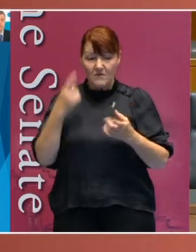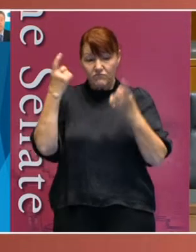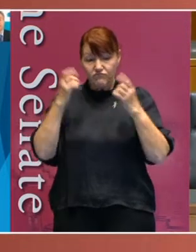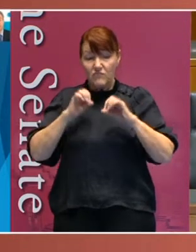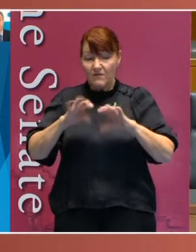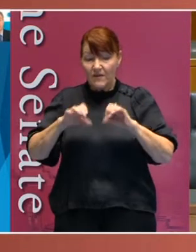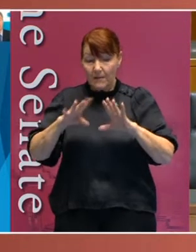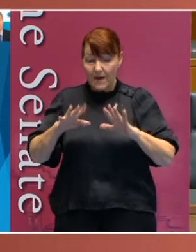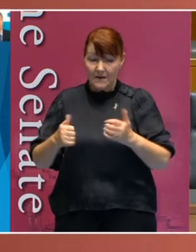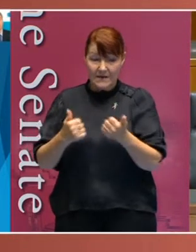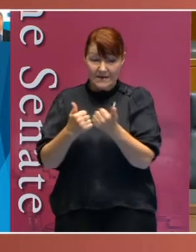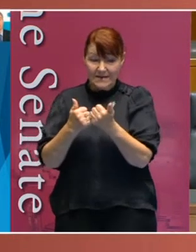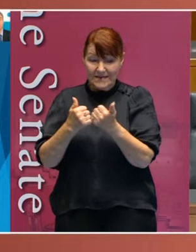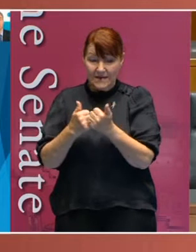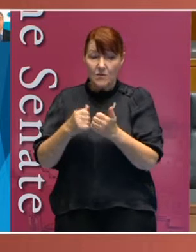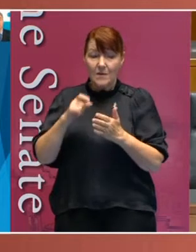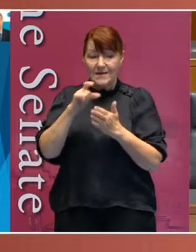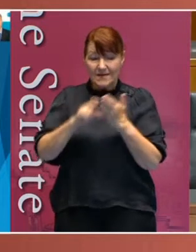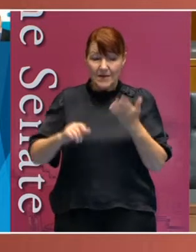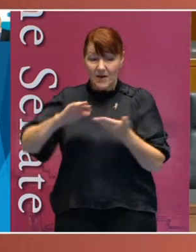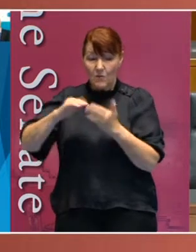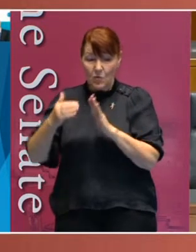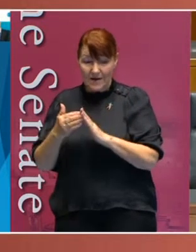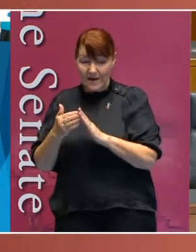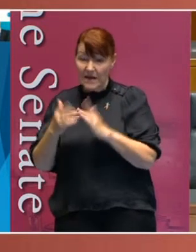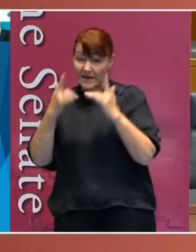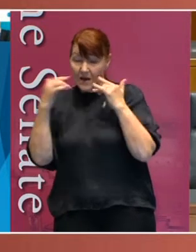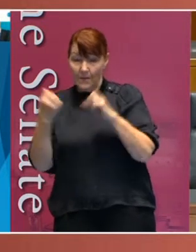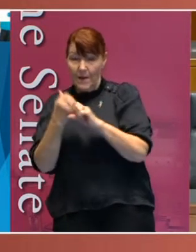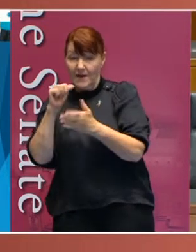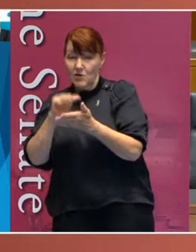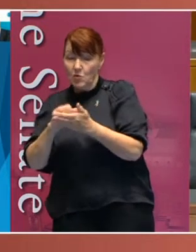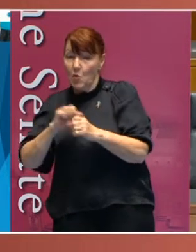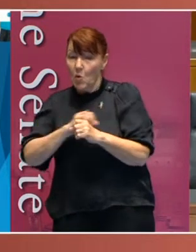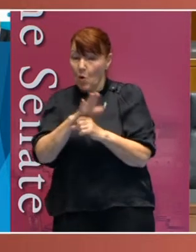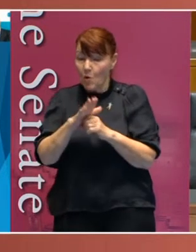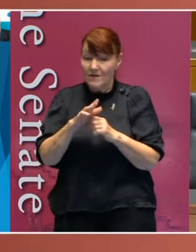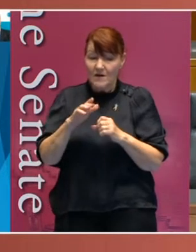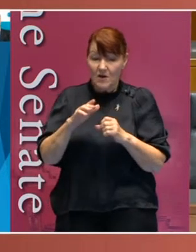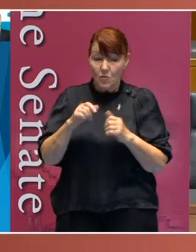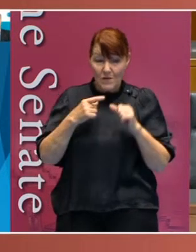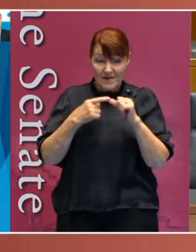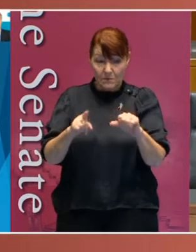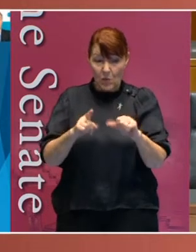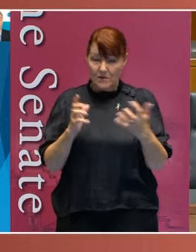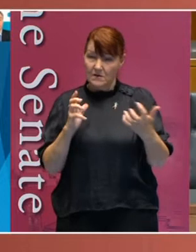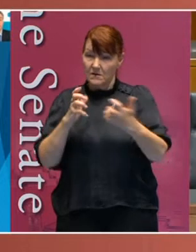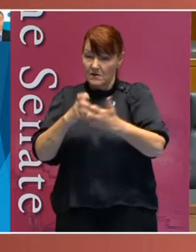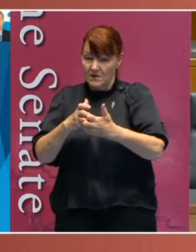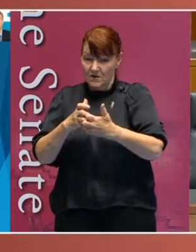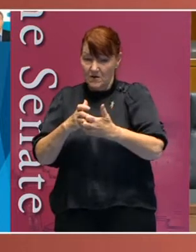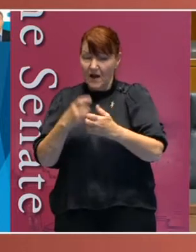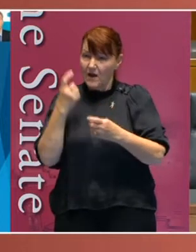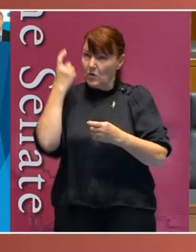feedback that has assisted the disability community, is ensuring that the COVID-19 response was fit for purpose and